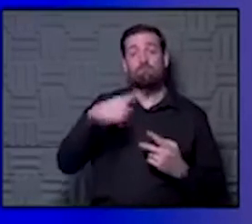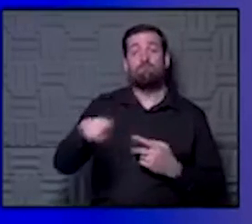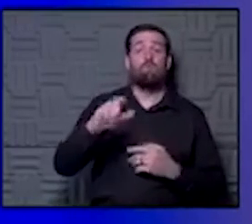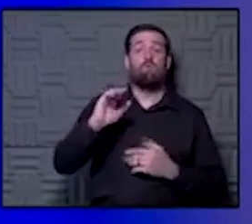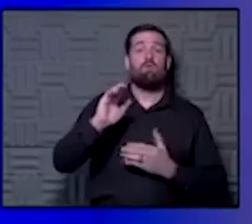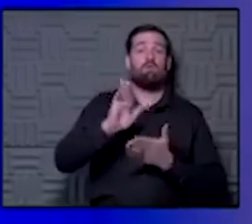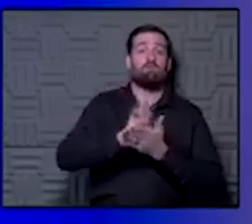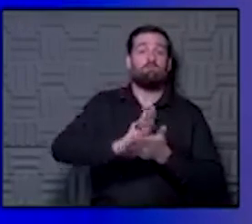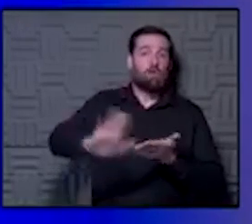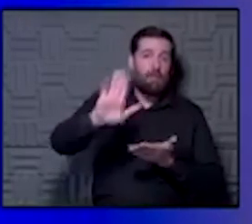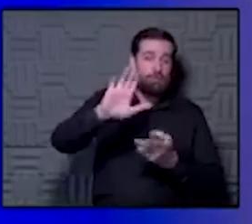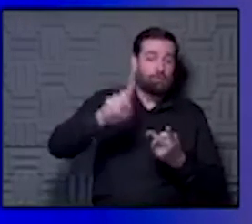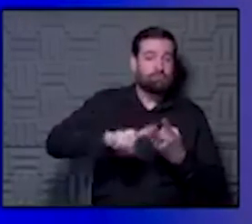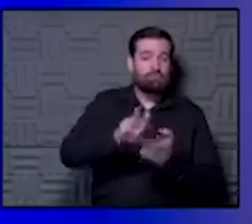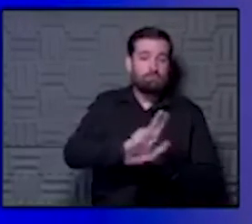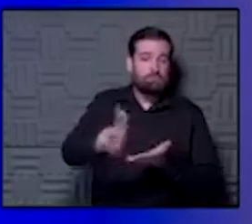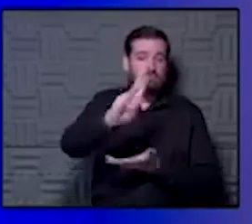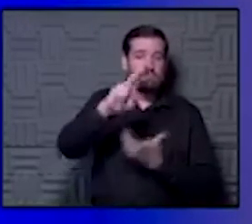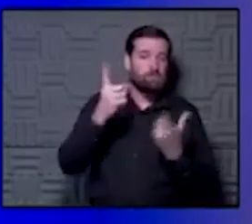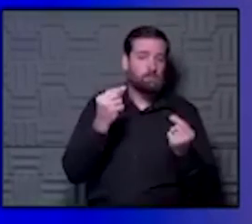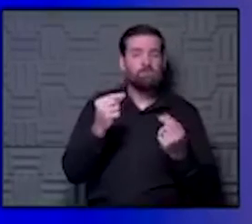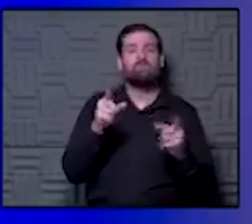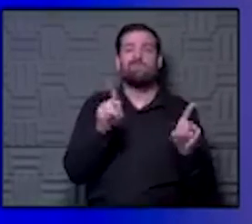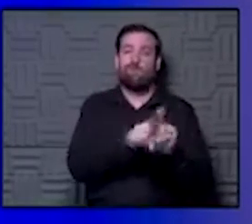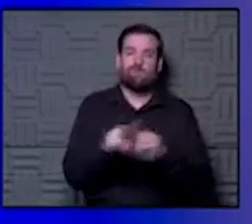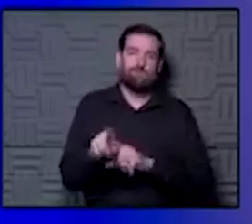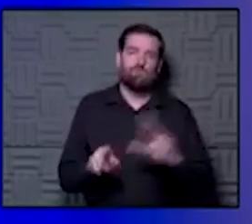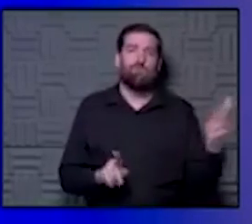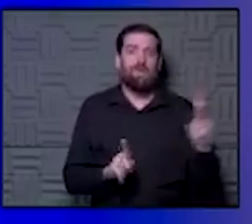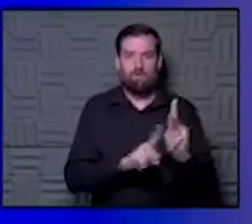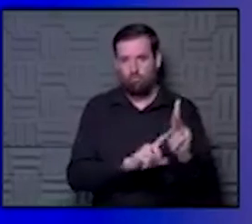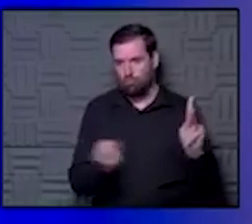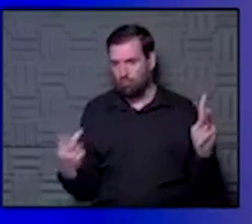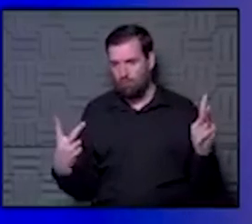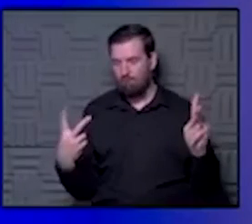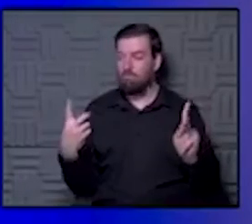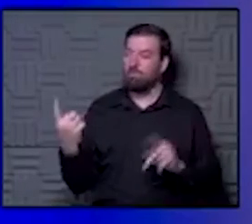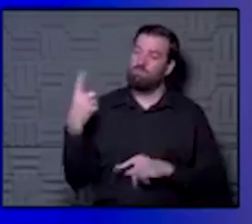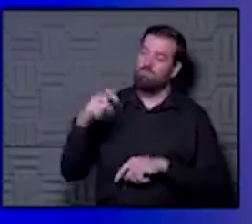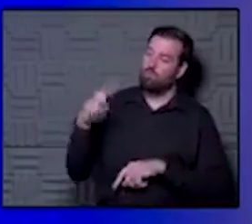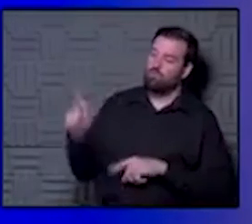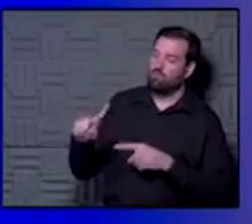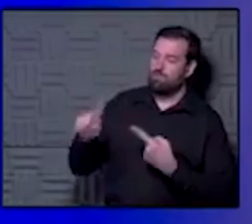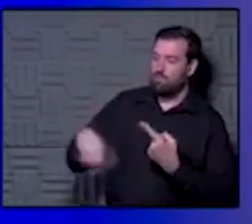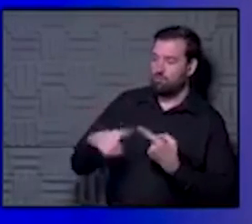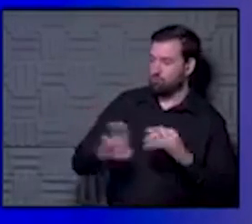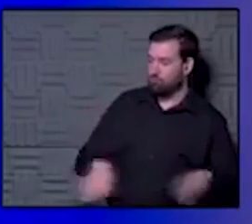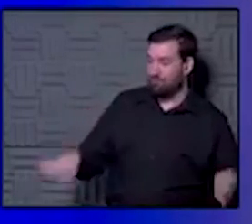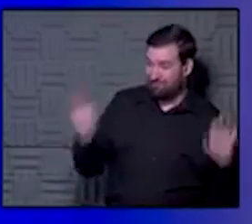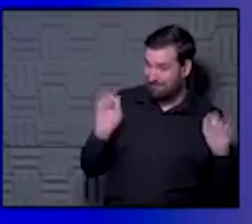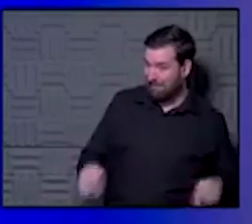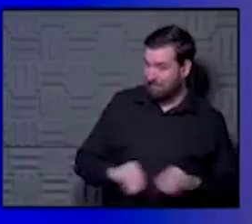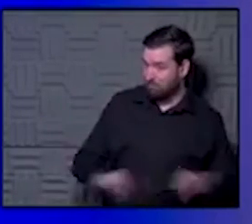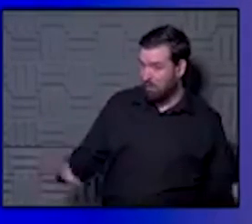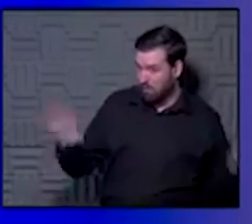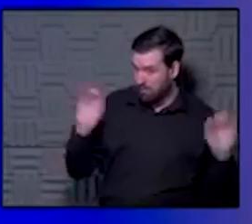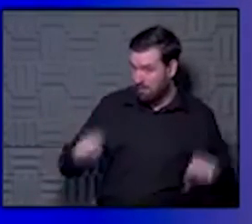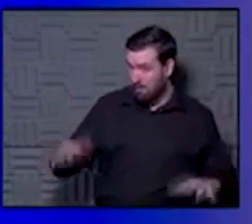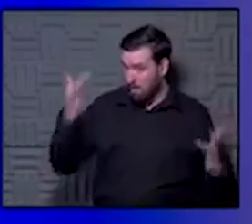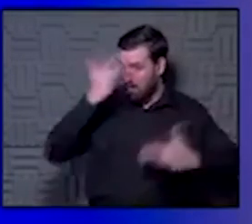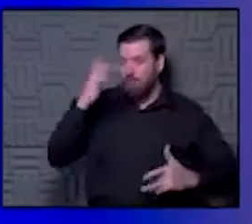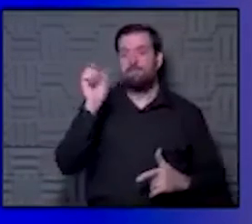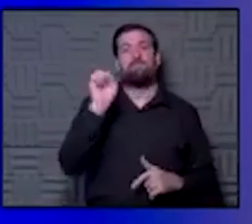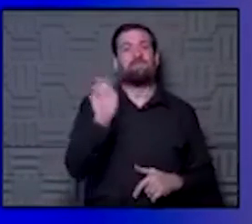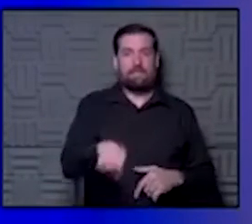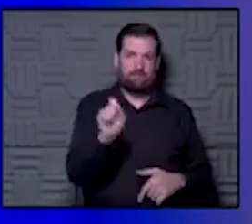of higher learning, such as colleges, and of course, K through 12 schools. We had the question today about children and can children spread it. Children can spread the